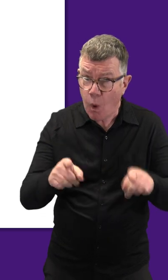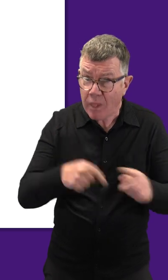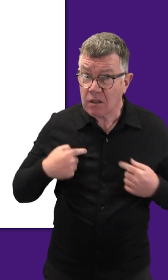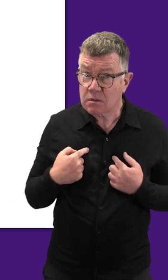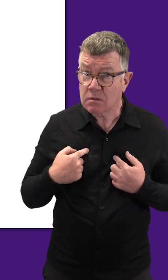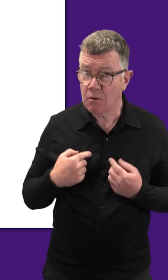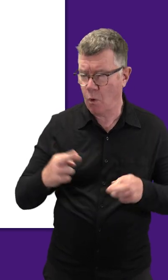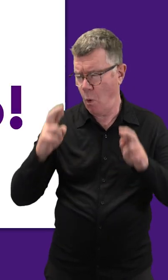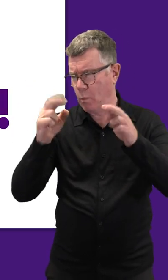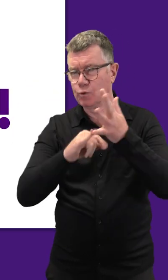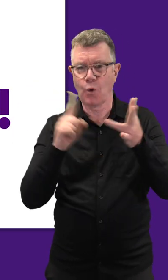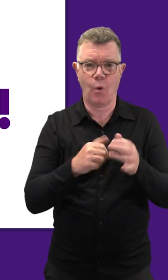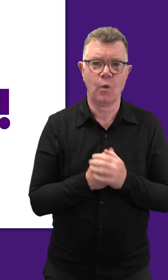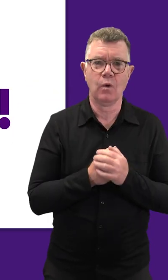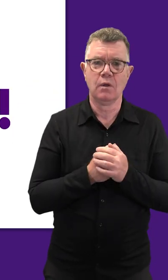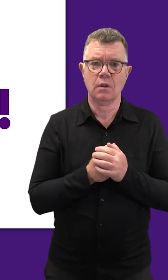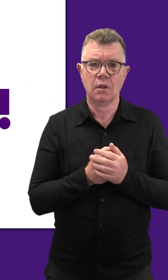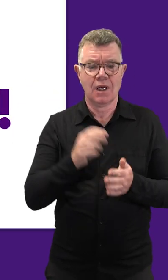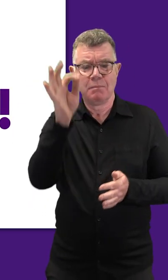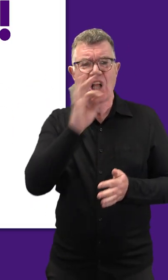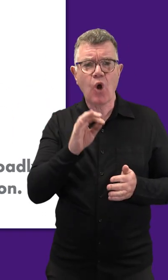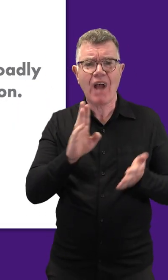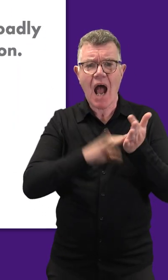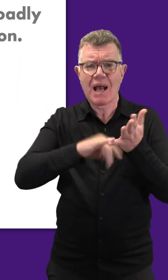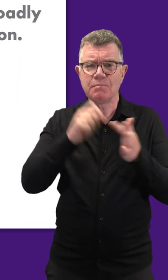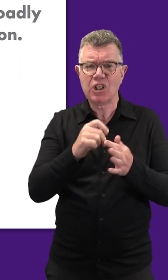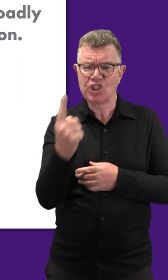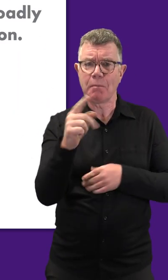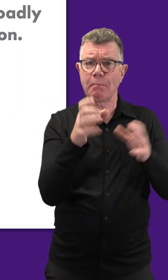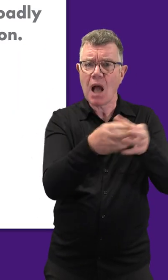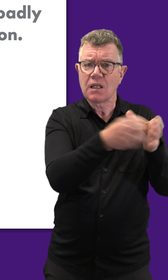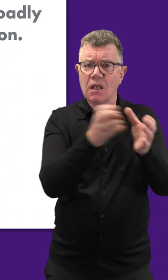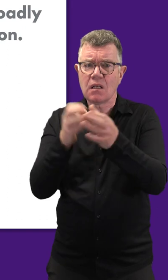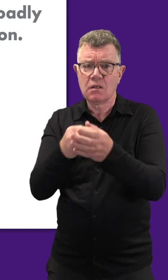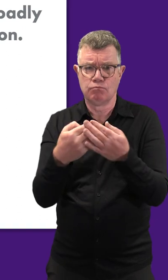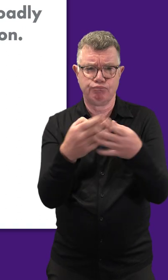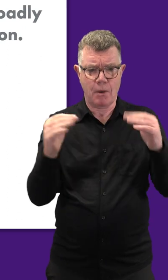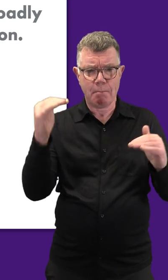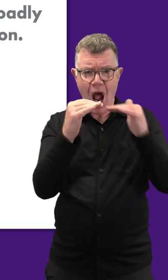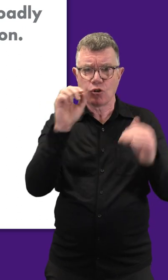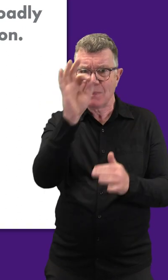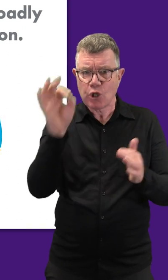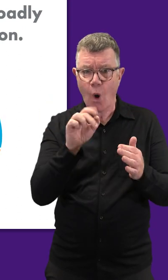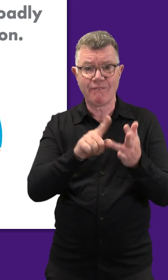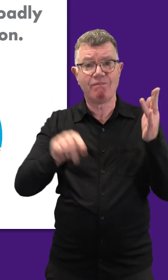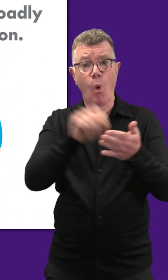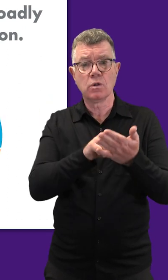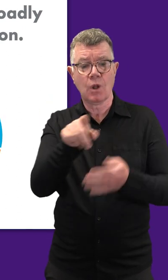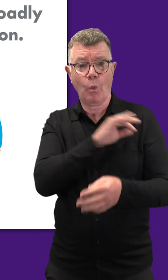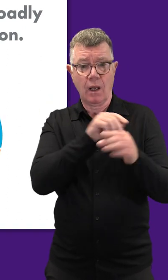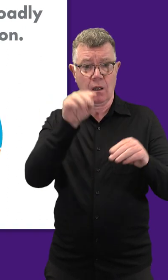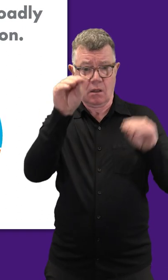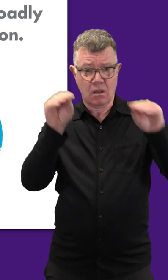Still with us? We hope so. The percentage of MSPs each party has broadly matches the